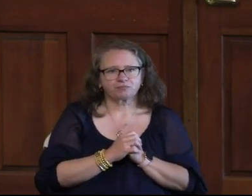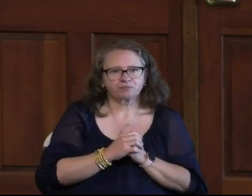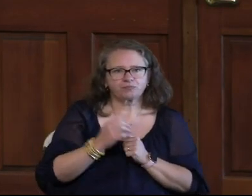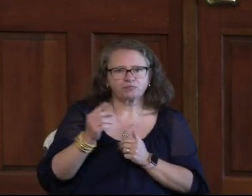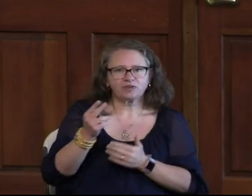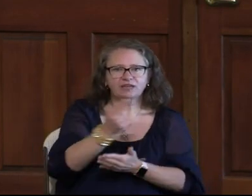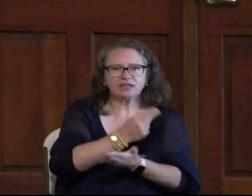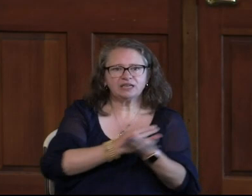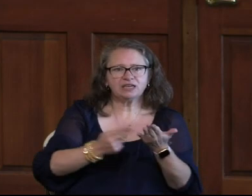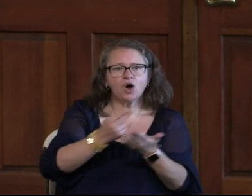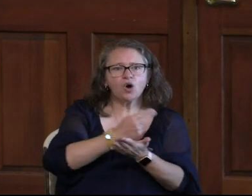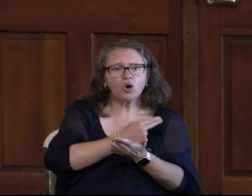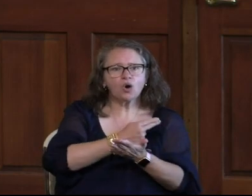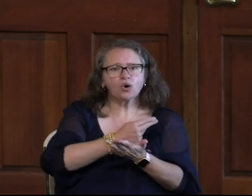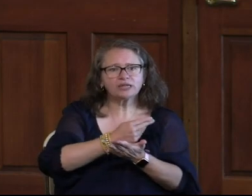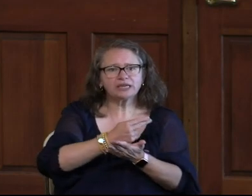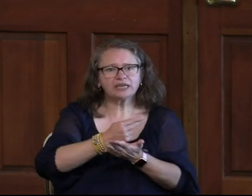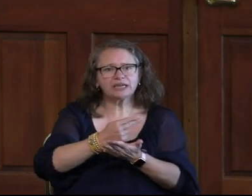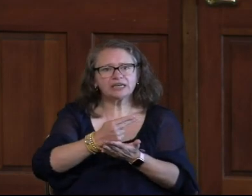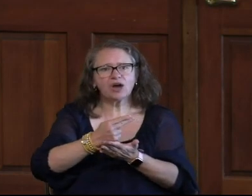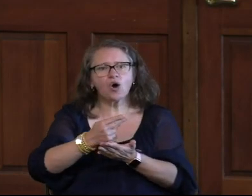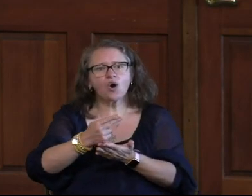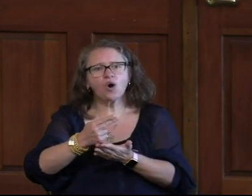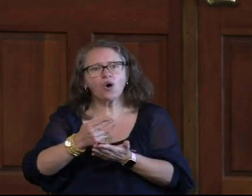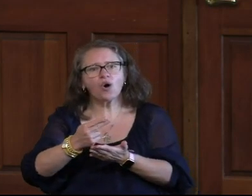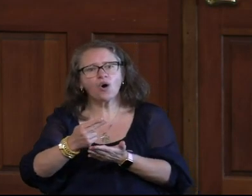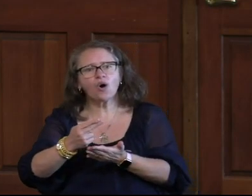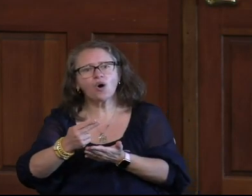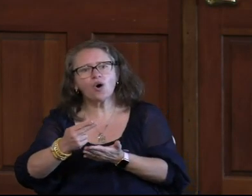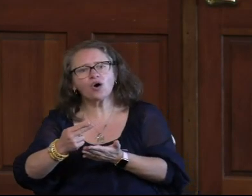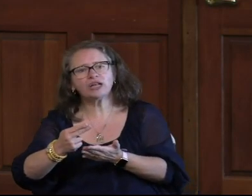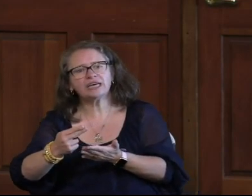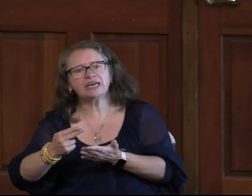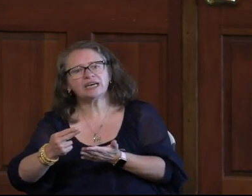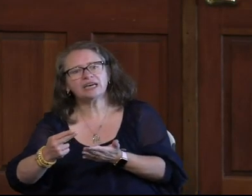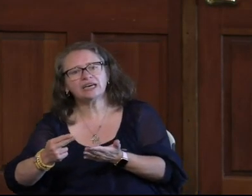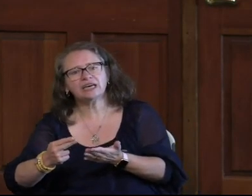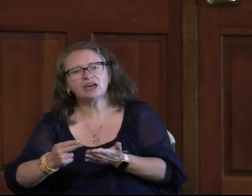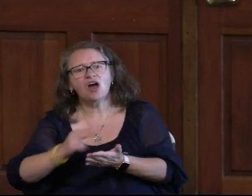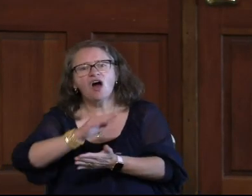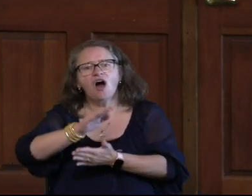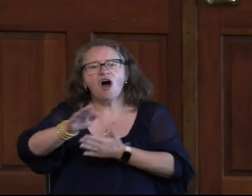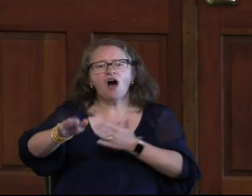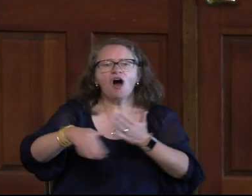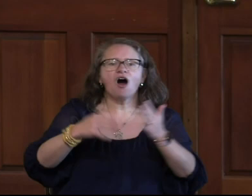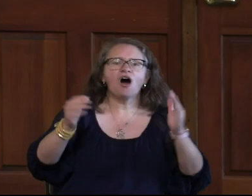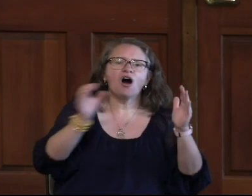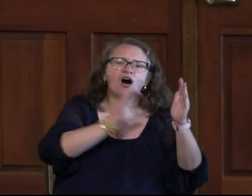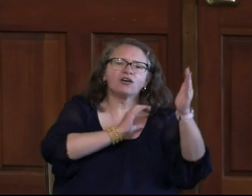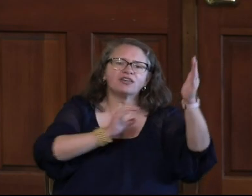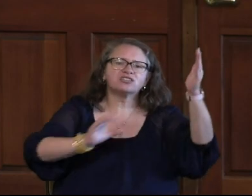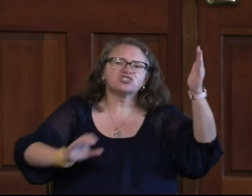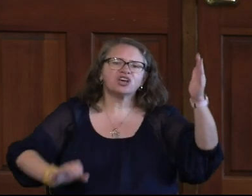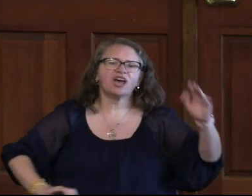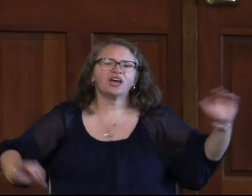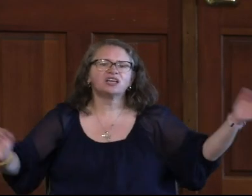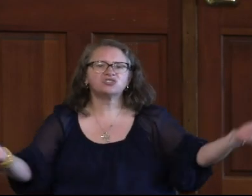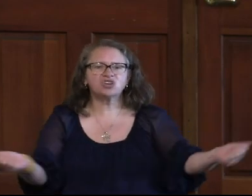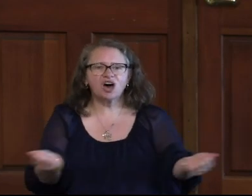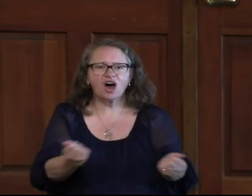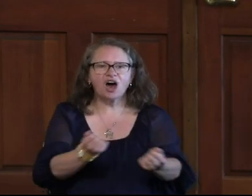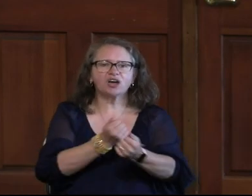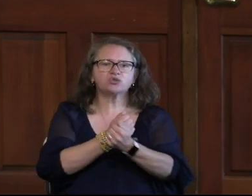Holy, holy, holy. All the